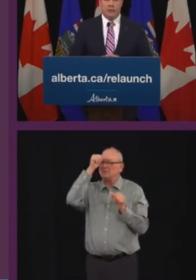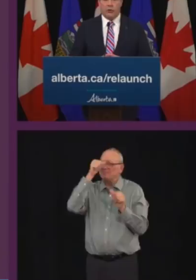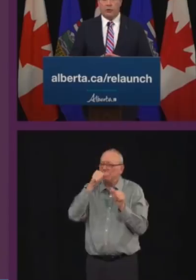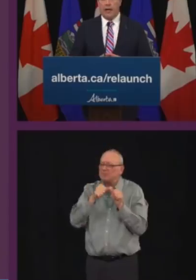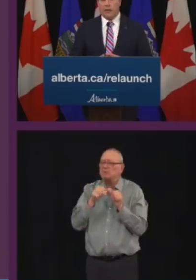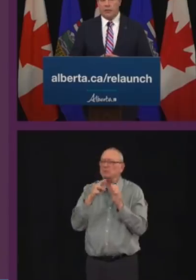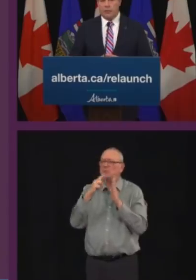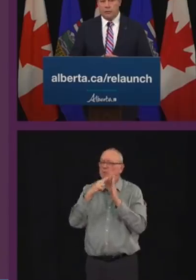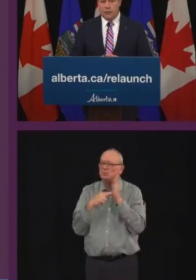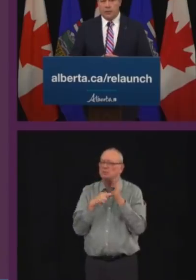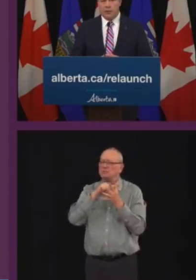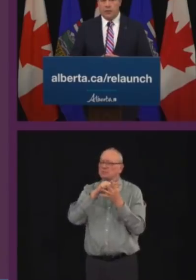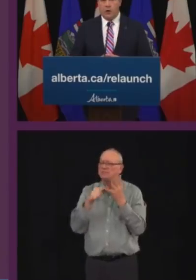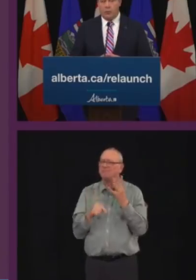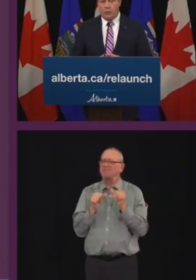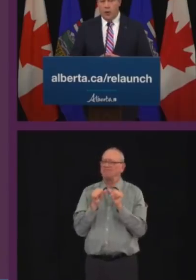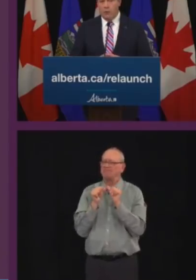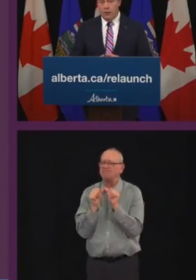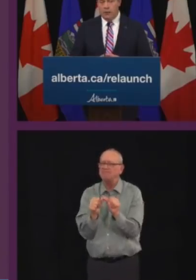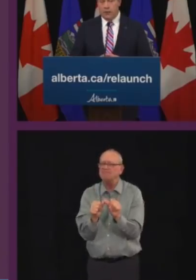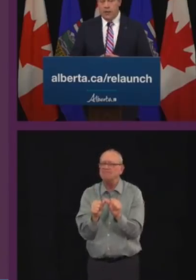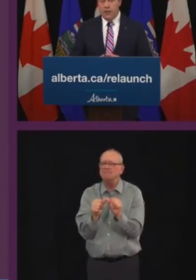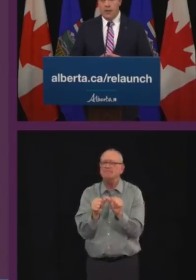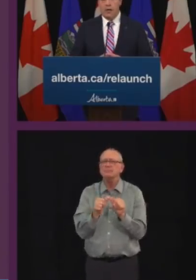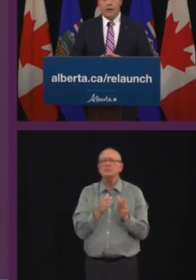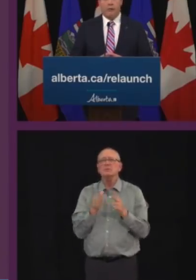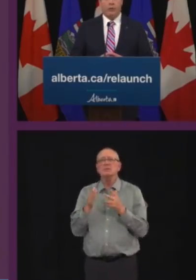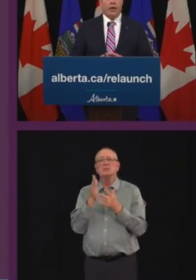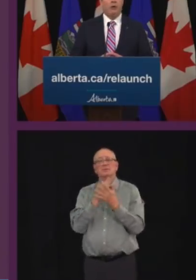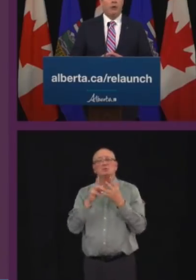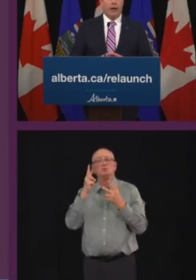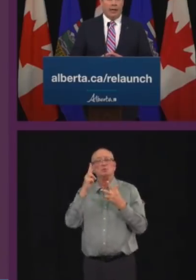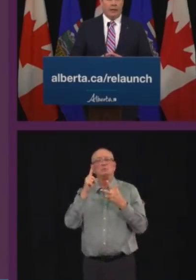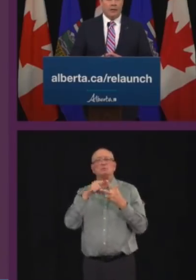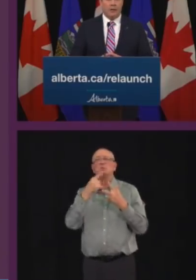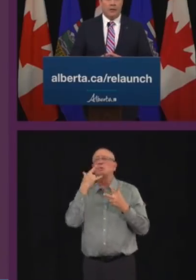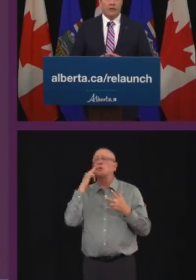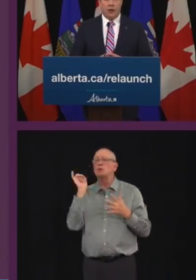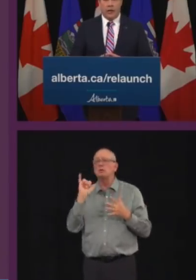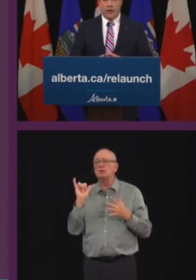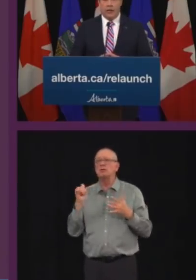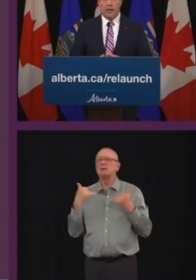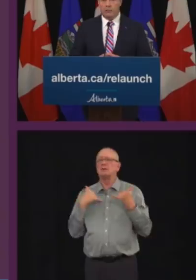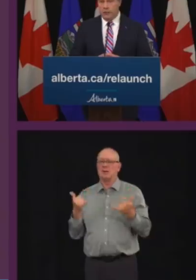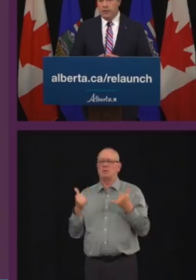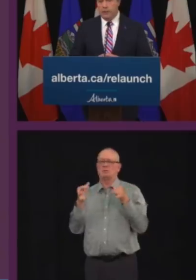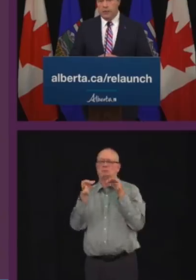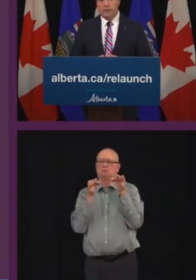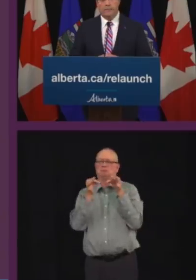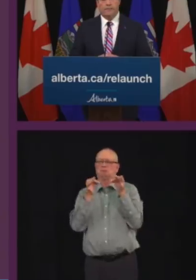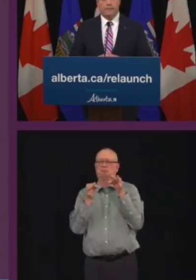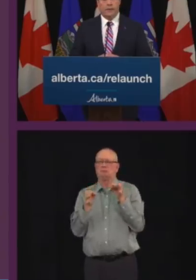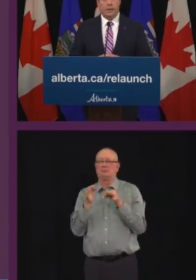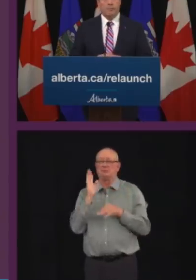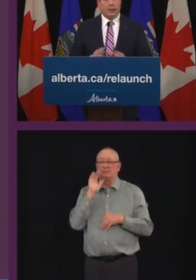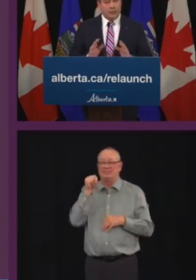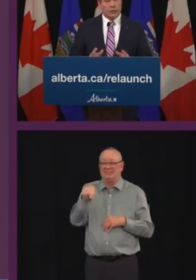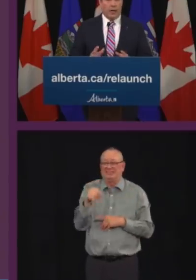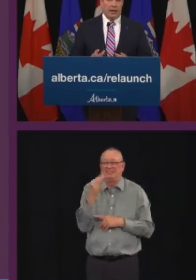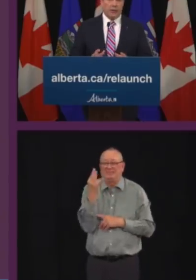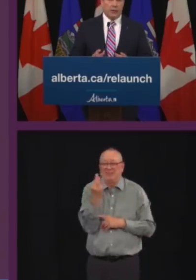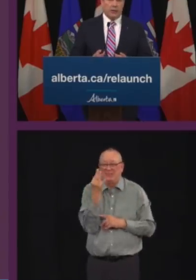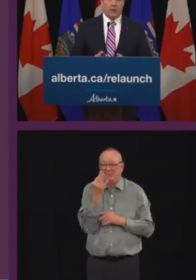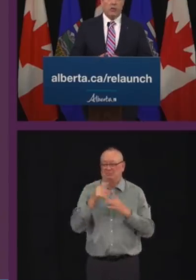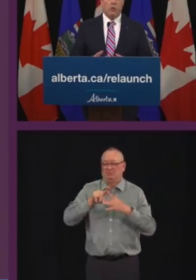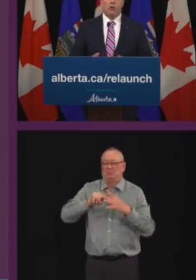some details about the relaxed restrictions and reopenings that will now go ahead this Friday under stage 2. But